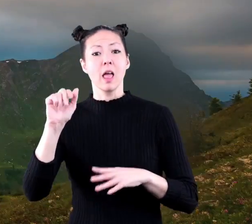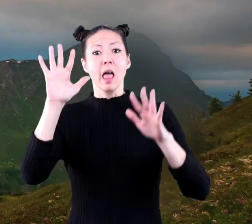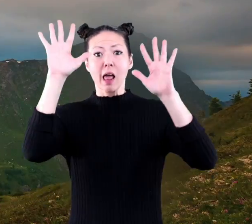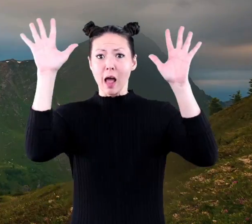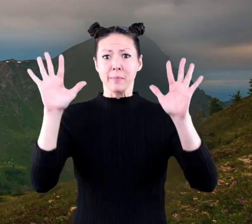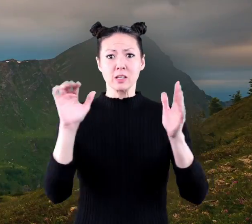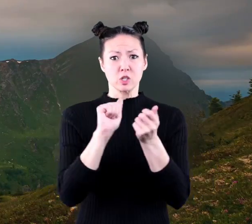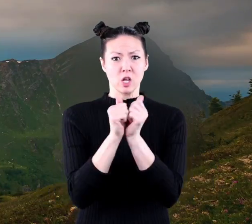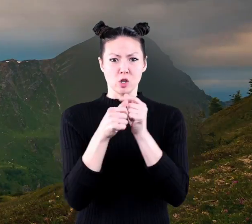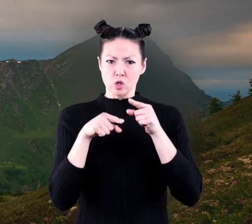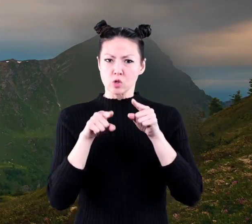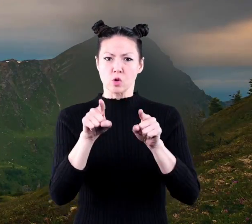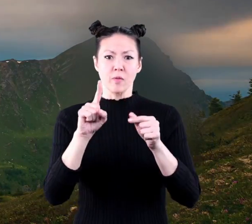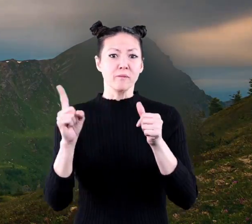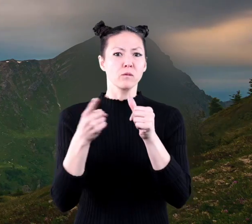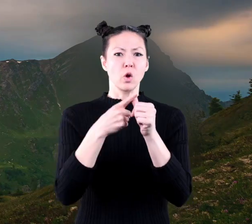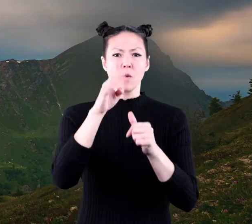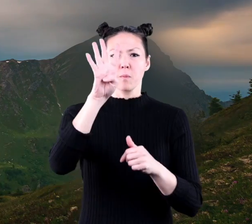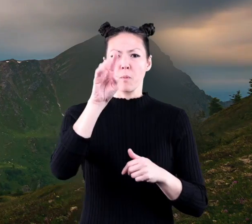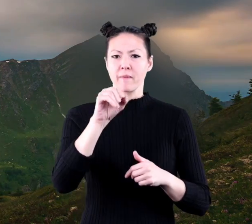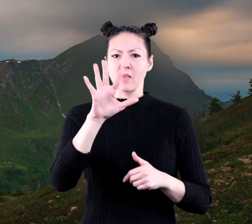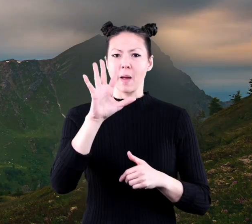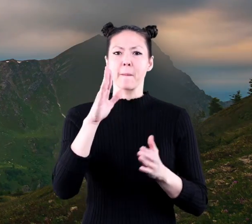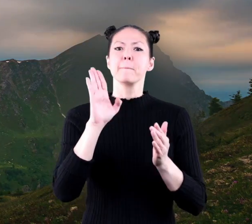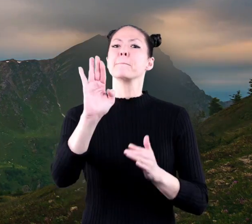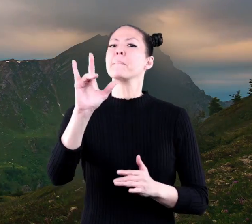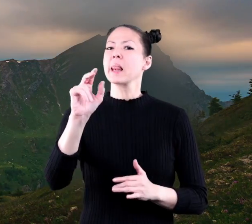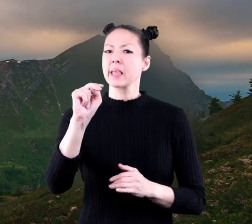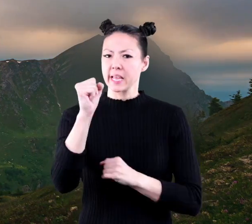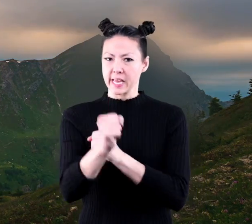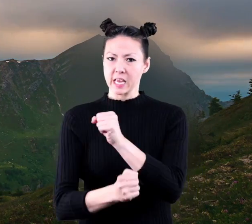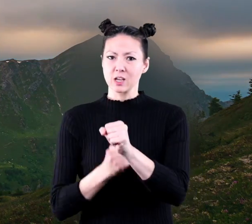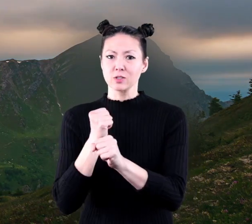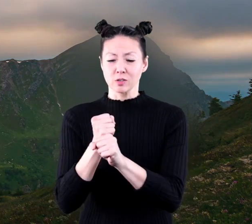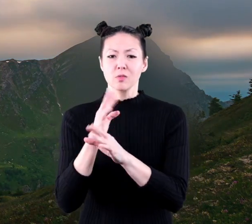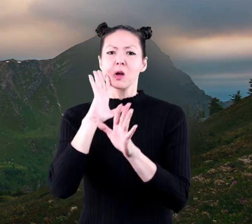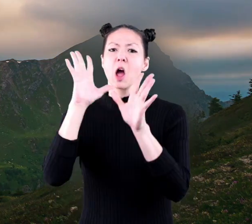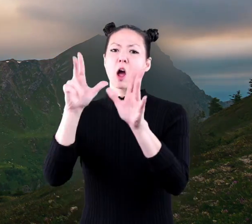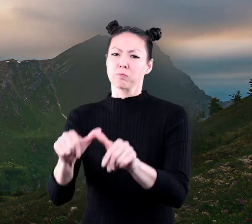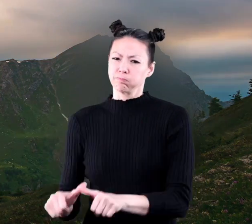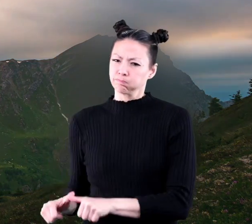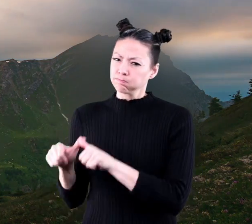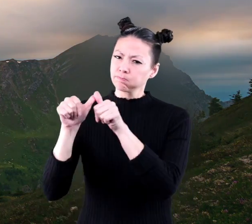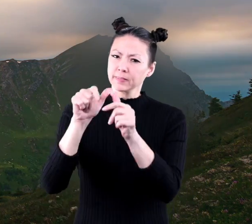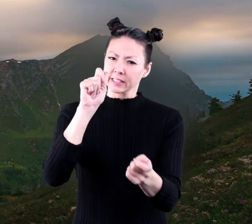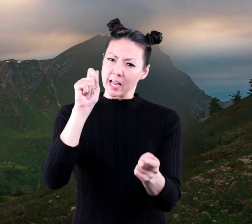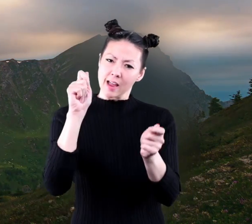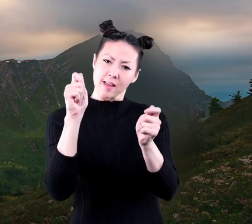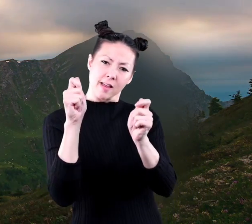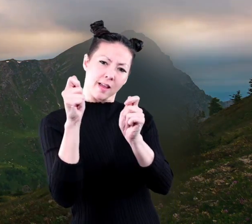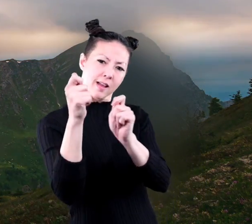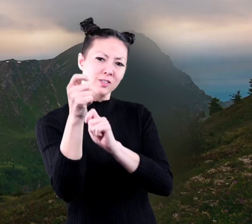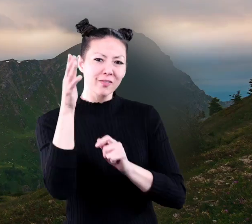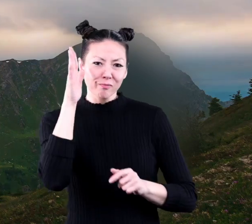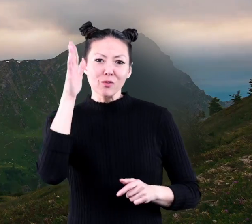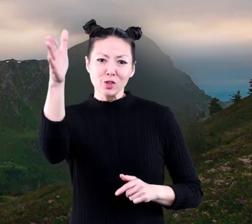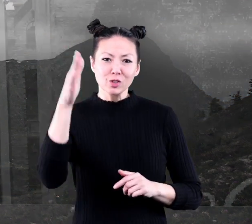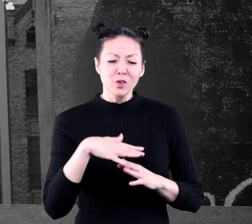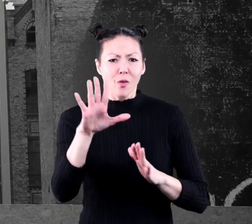Climate changed during those first 4.5 billion years and will continue to change in the future.